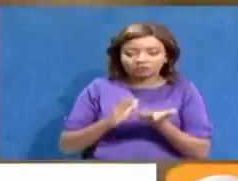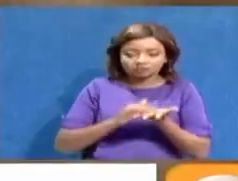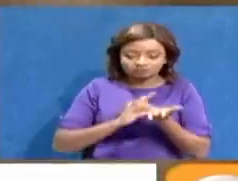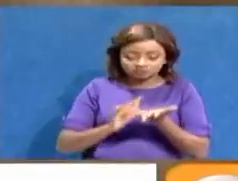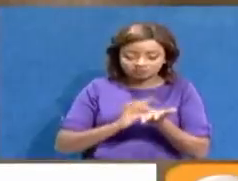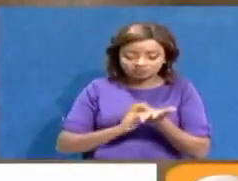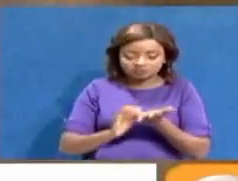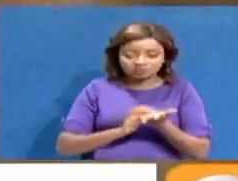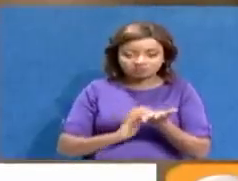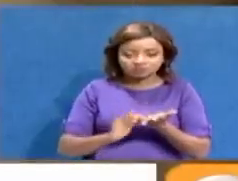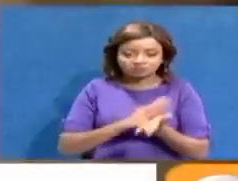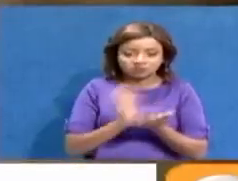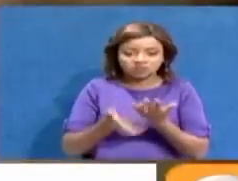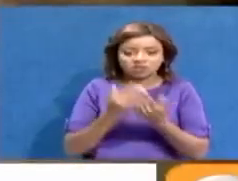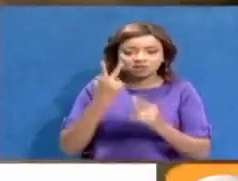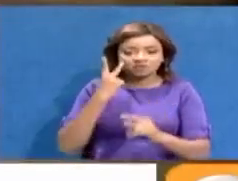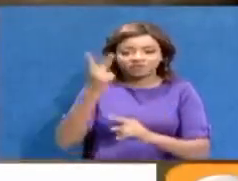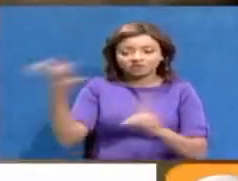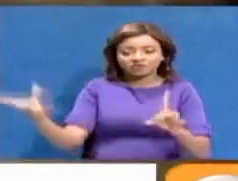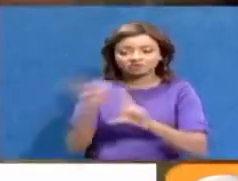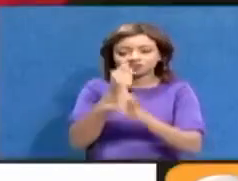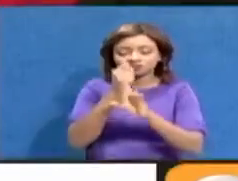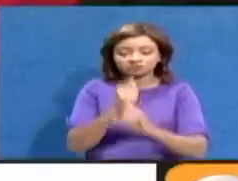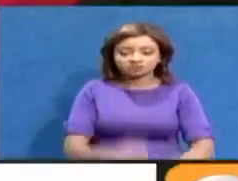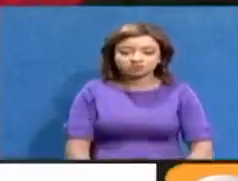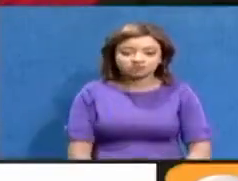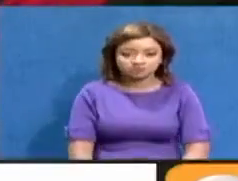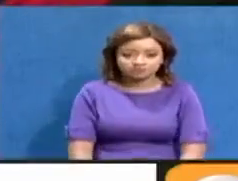to make their dreams come true.